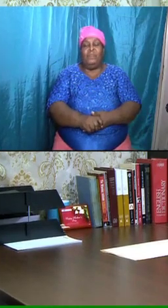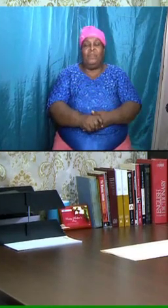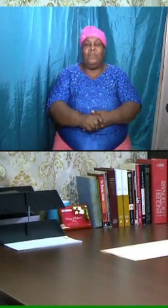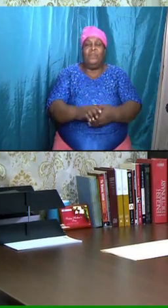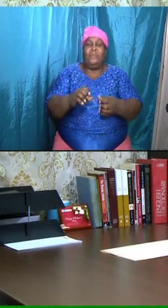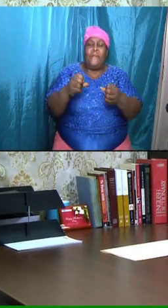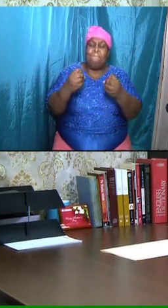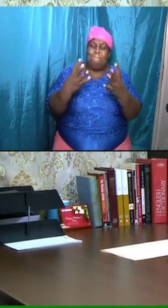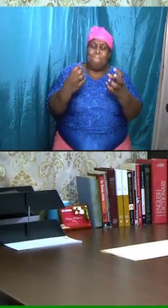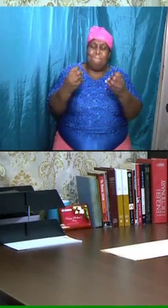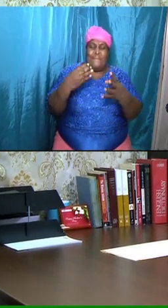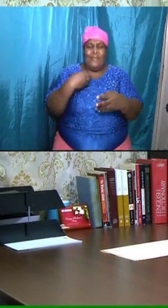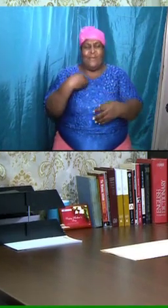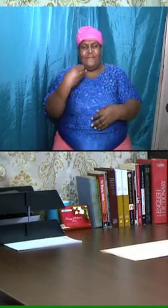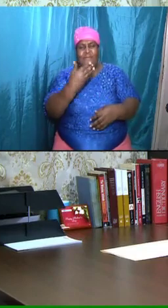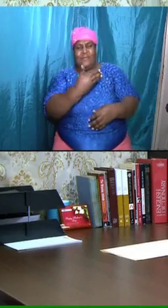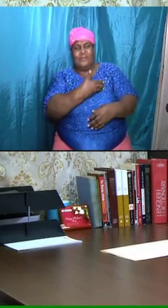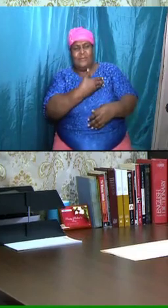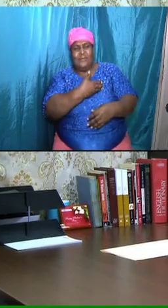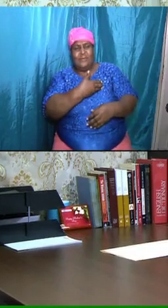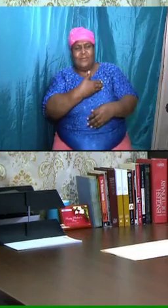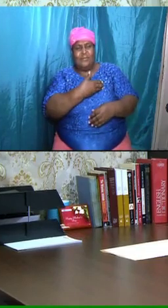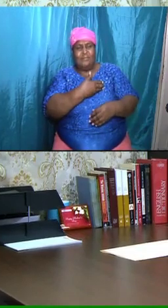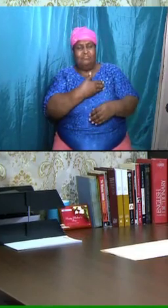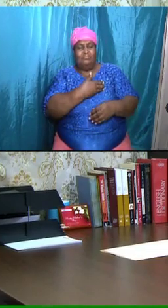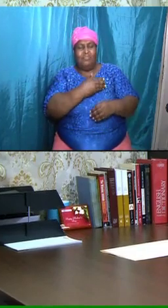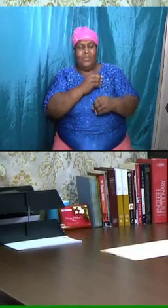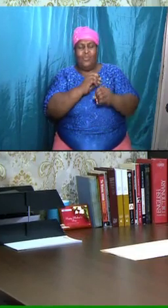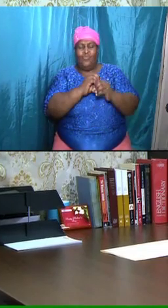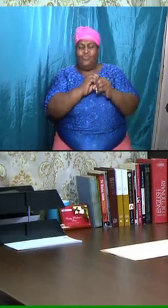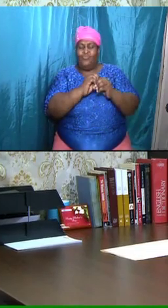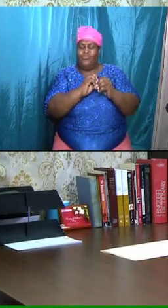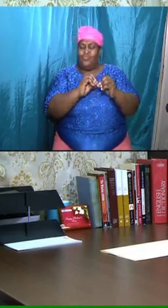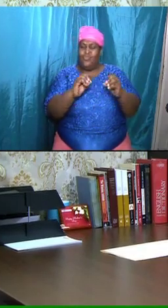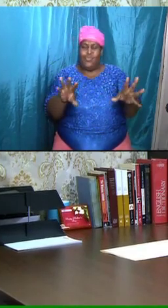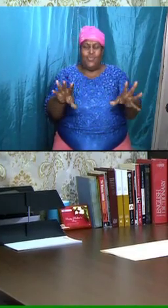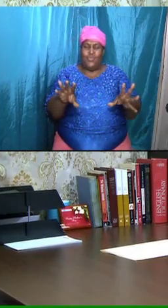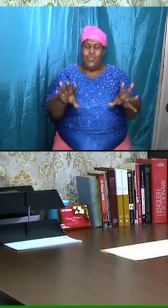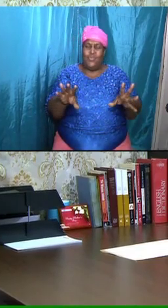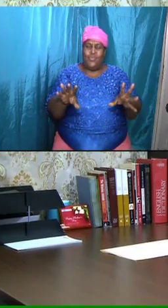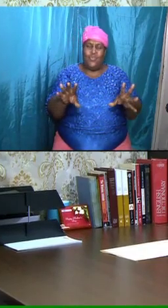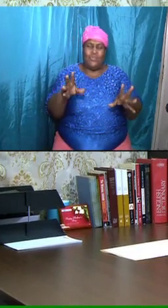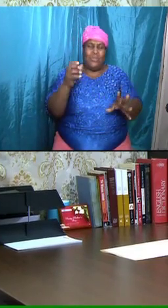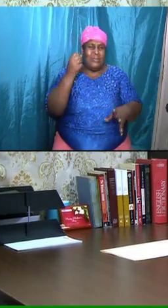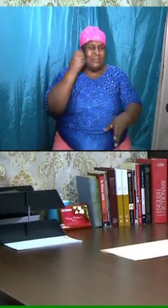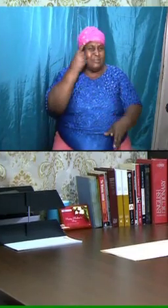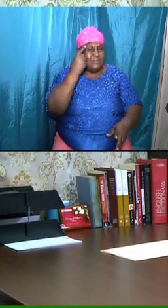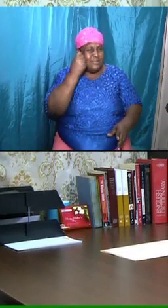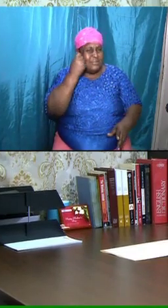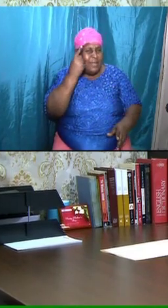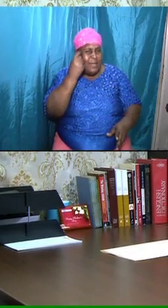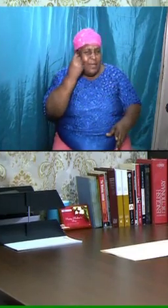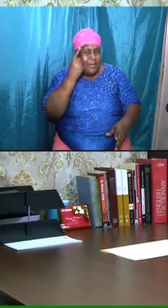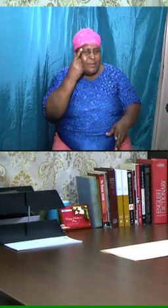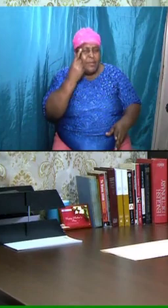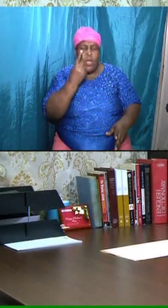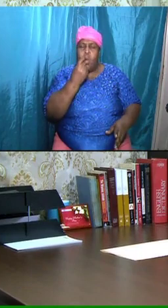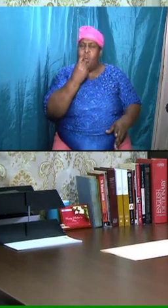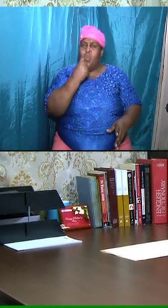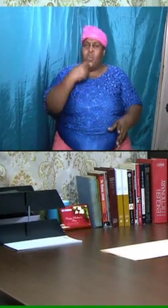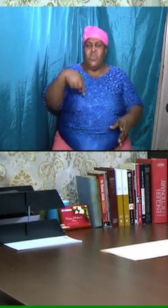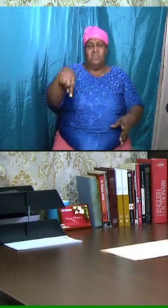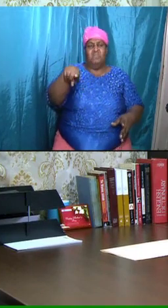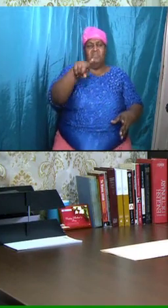don't quite grasp who we are